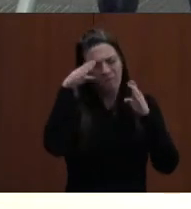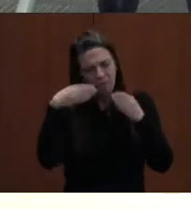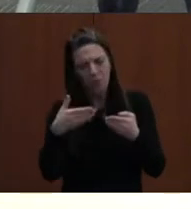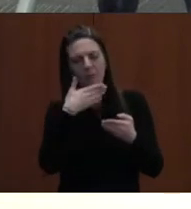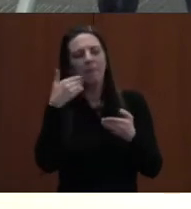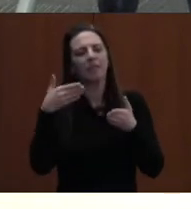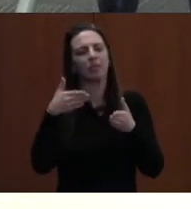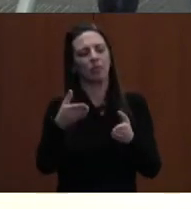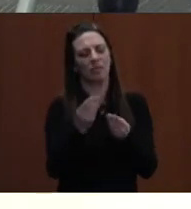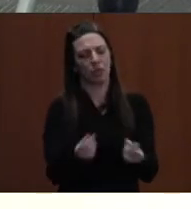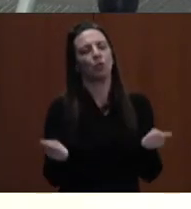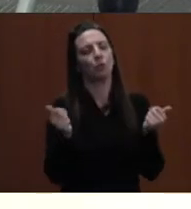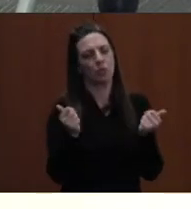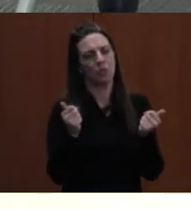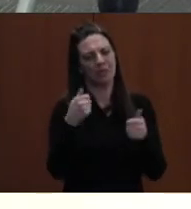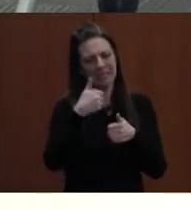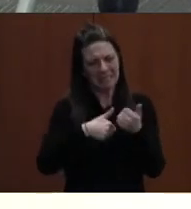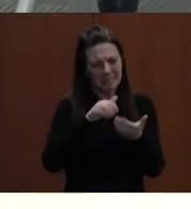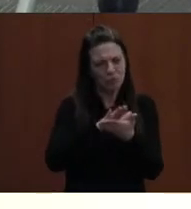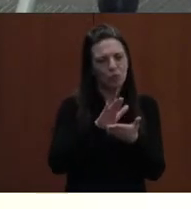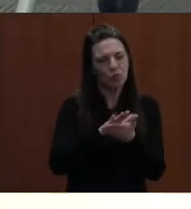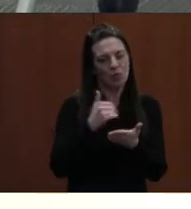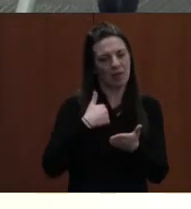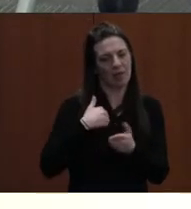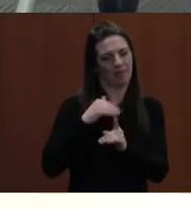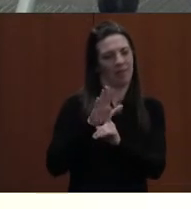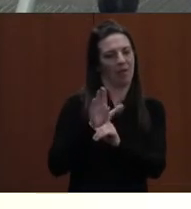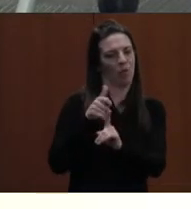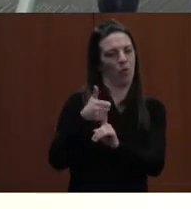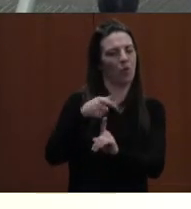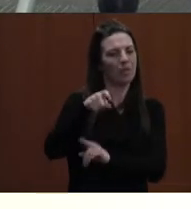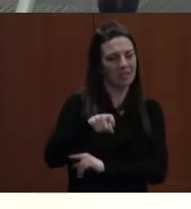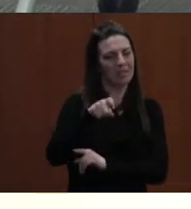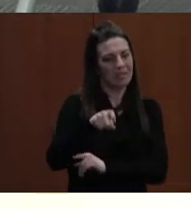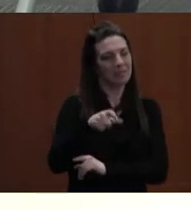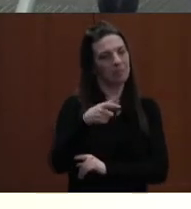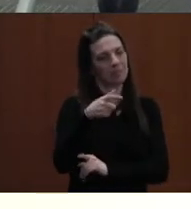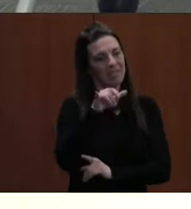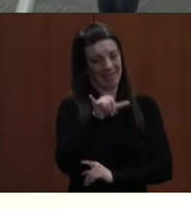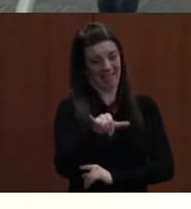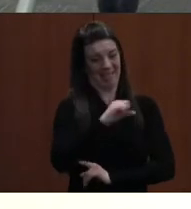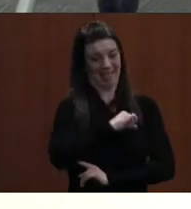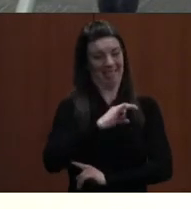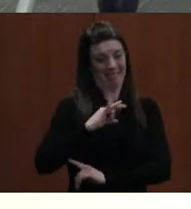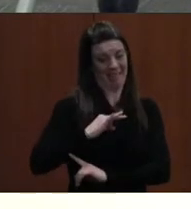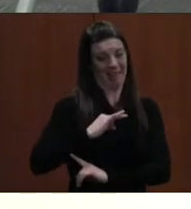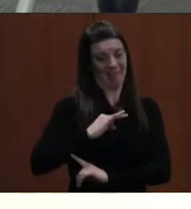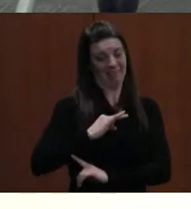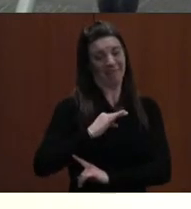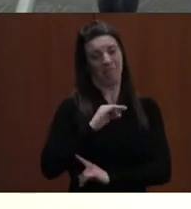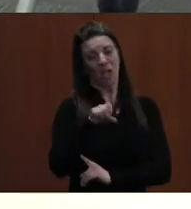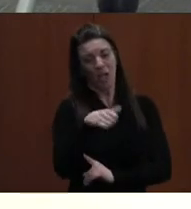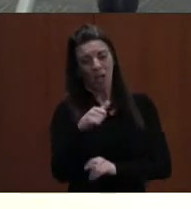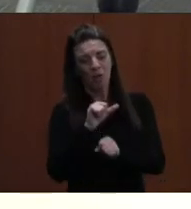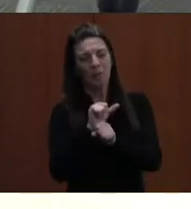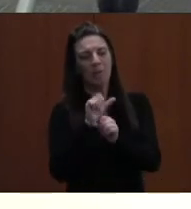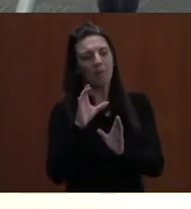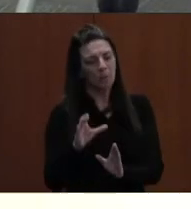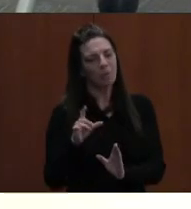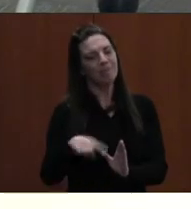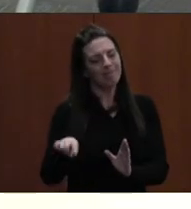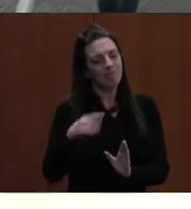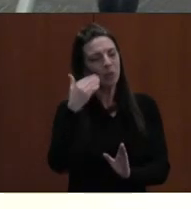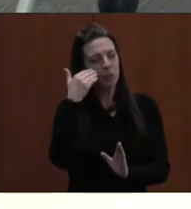to be different. So that faculty that's there under that leadership that you guys have chosen is a way to find those solutions